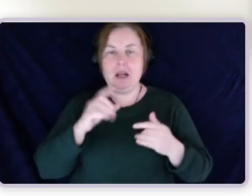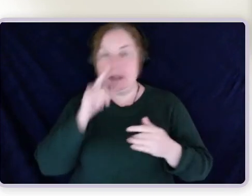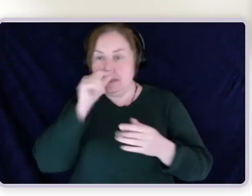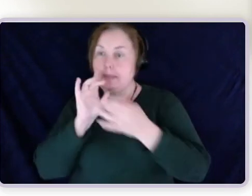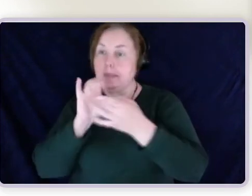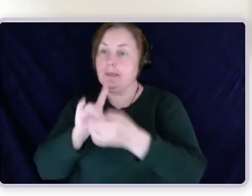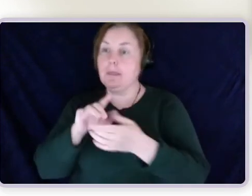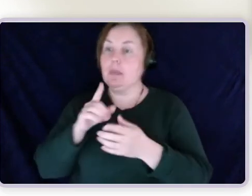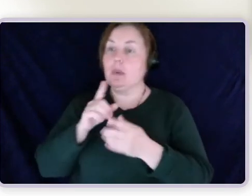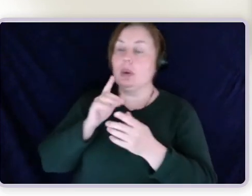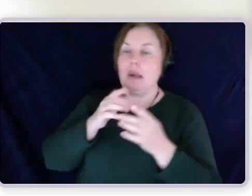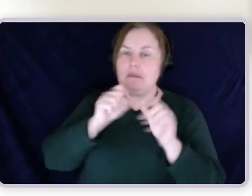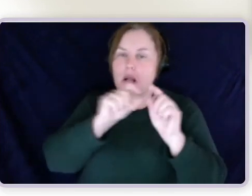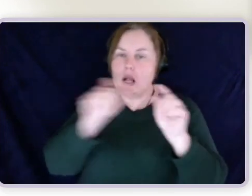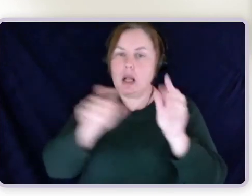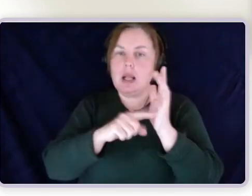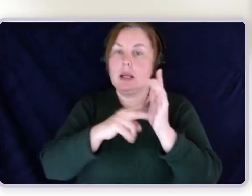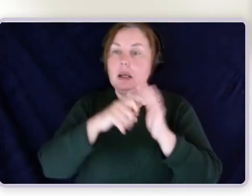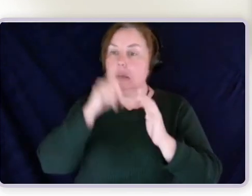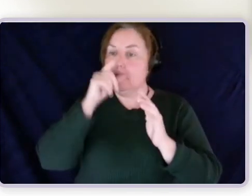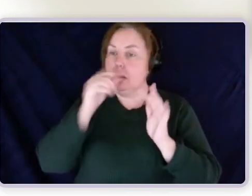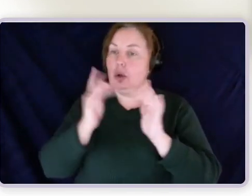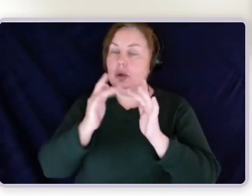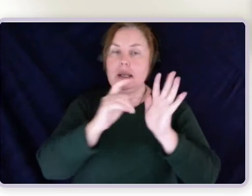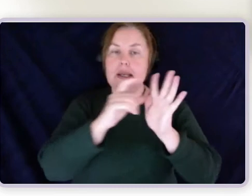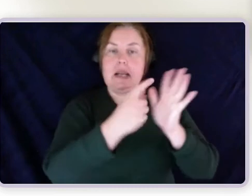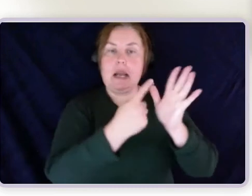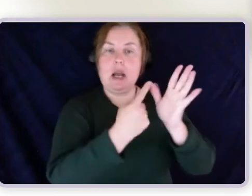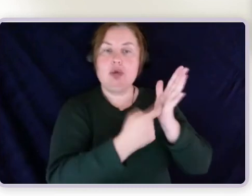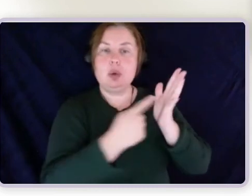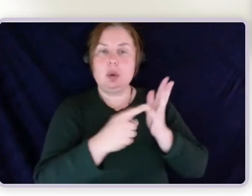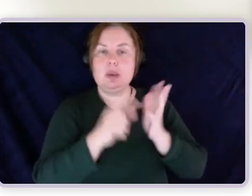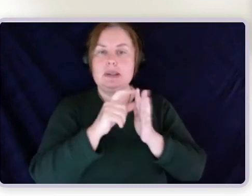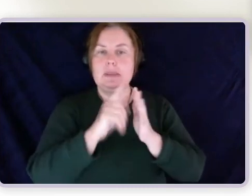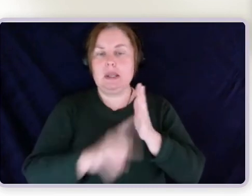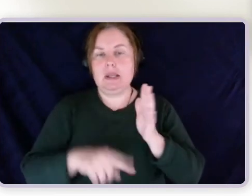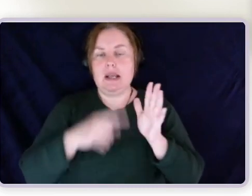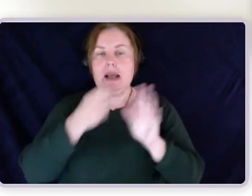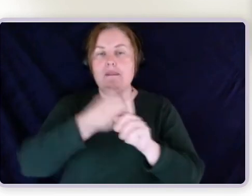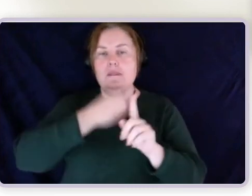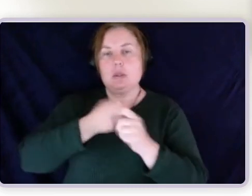advocate. Support workers are most welcome to use DSPHelp as well.